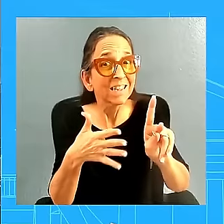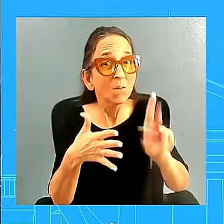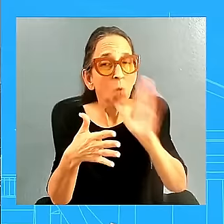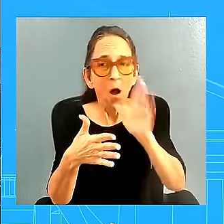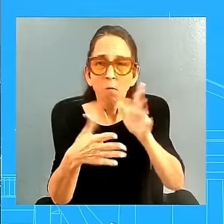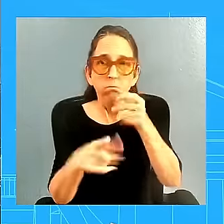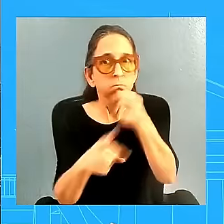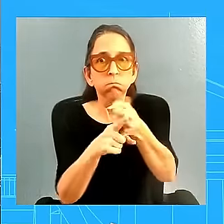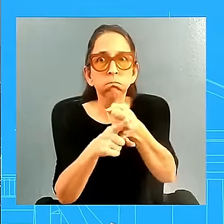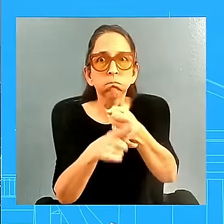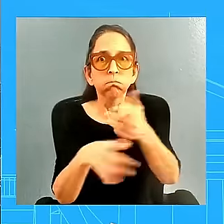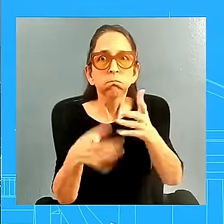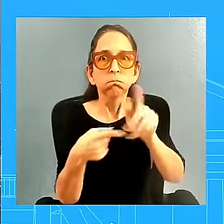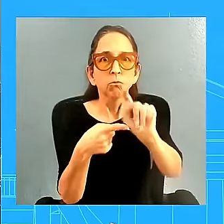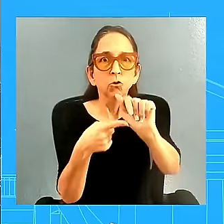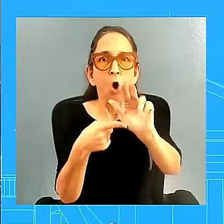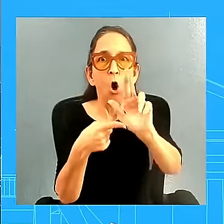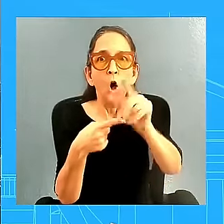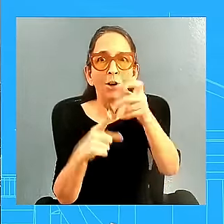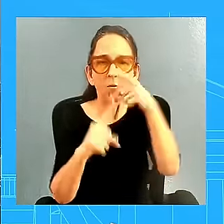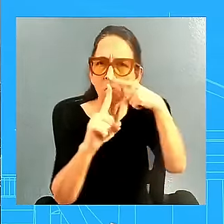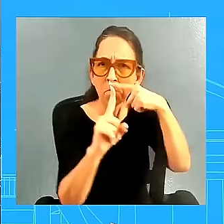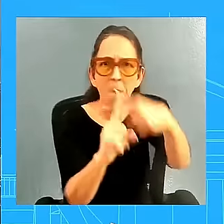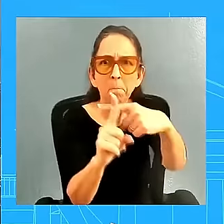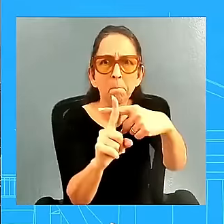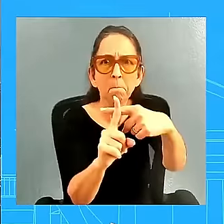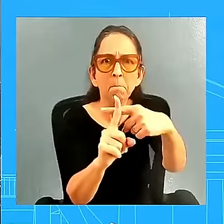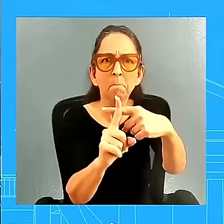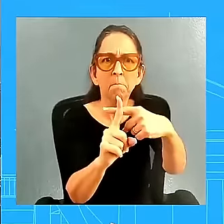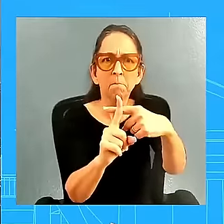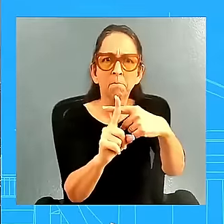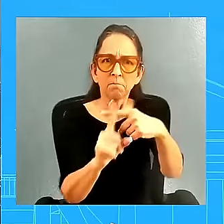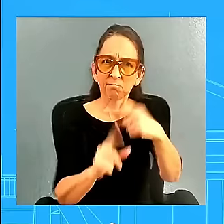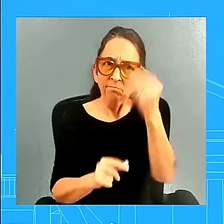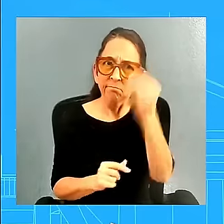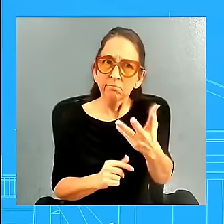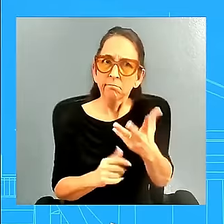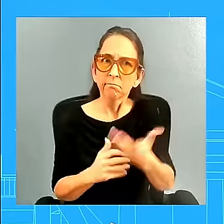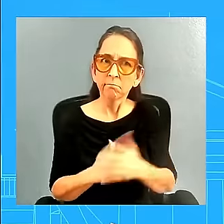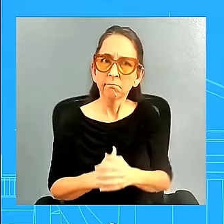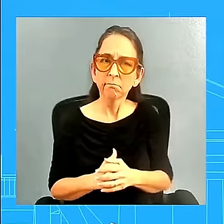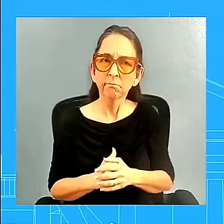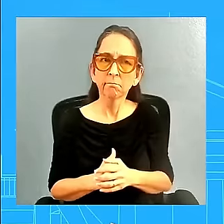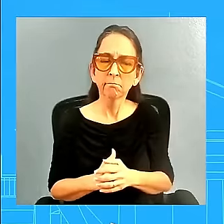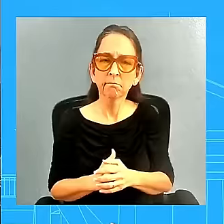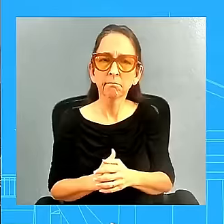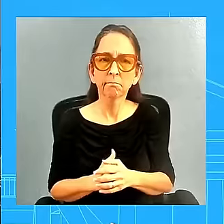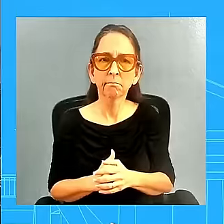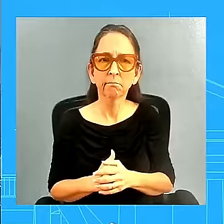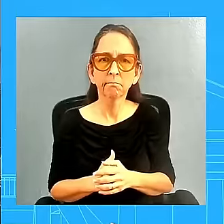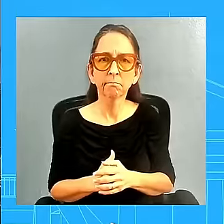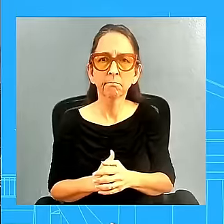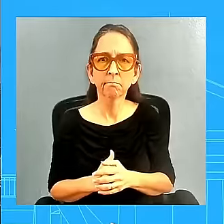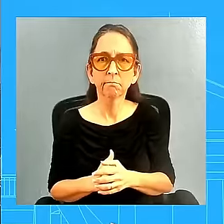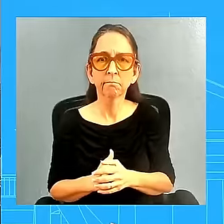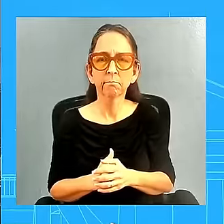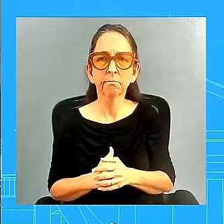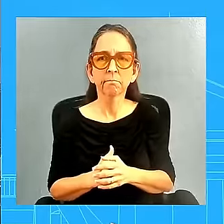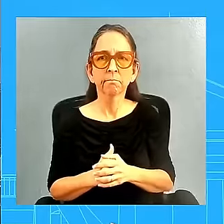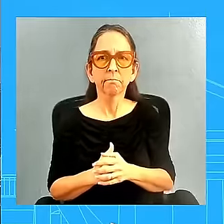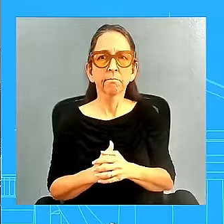Well, you're about to jump out of your seat. Thank you. This seems like a fair day for the future. On the same